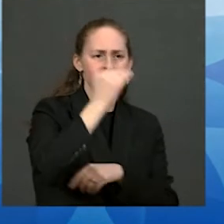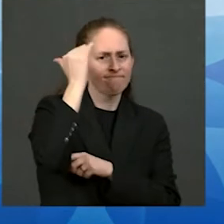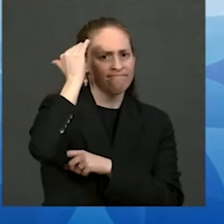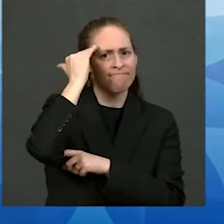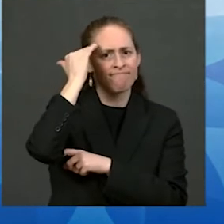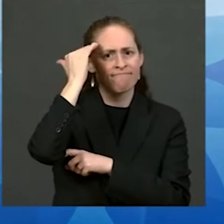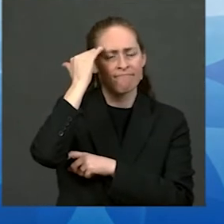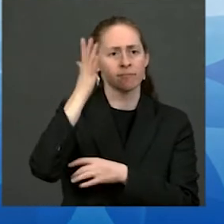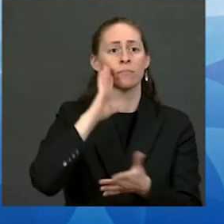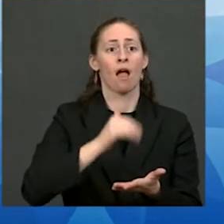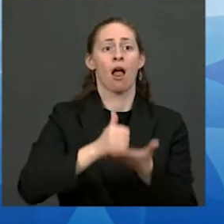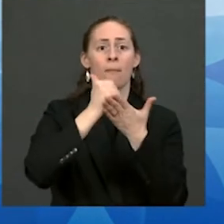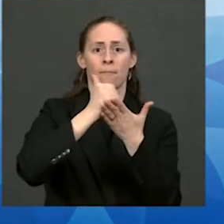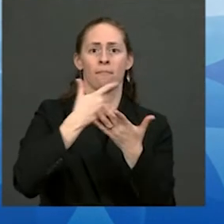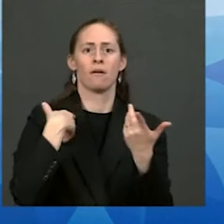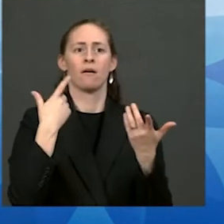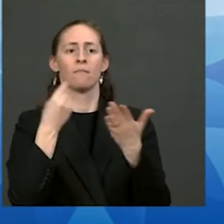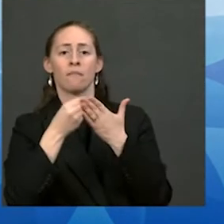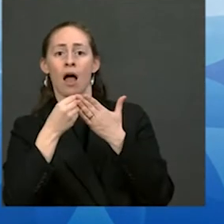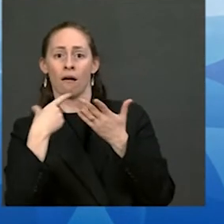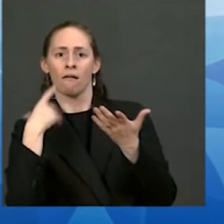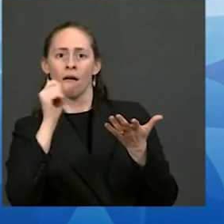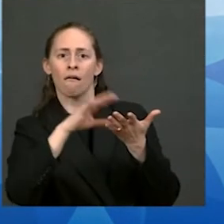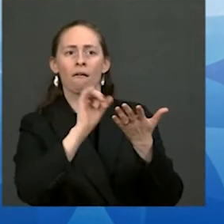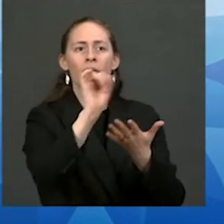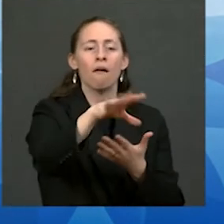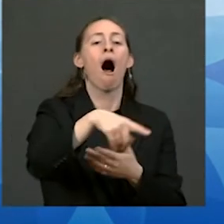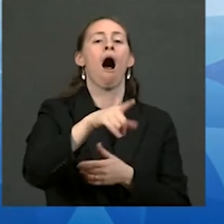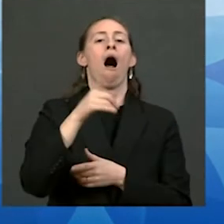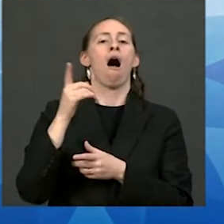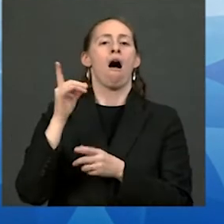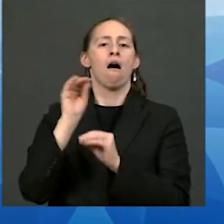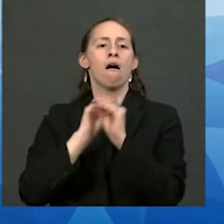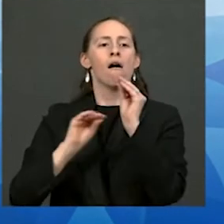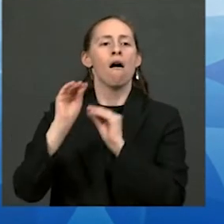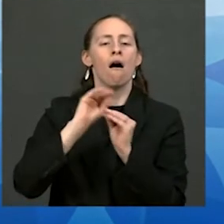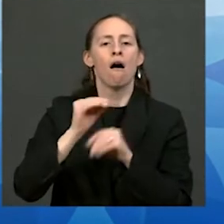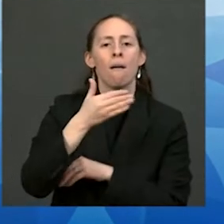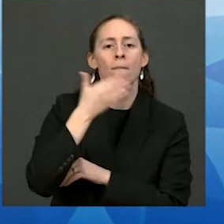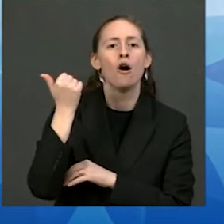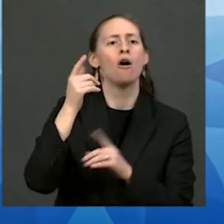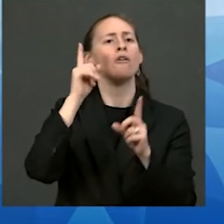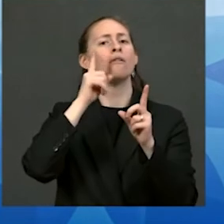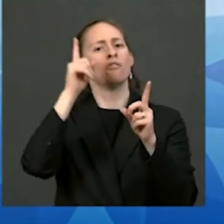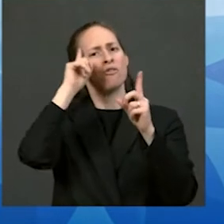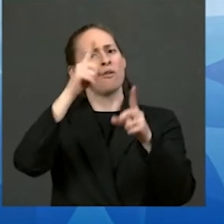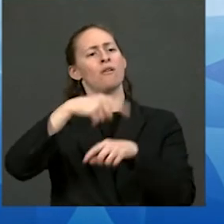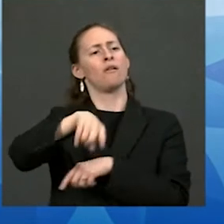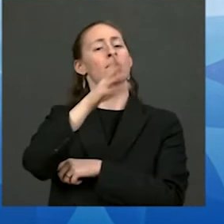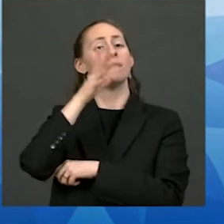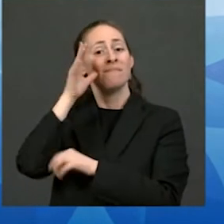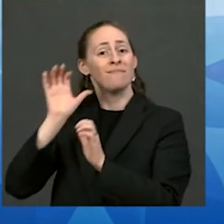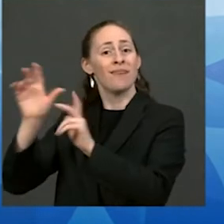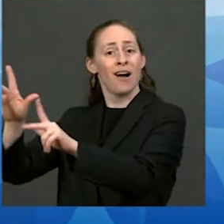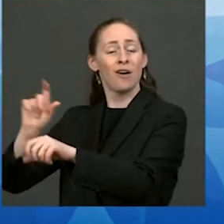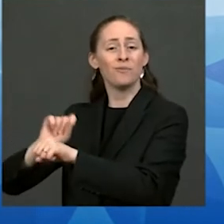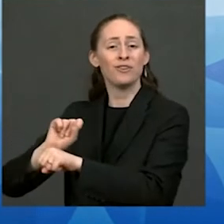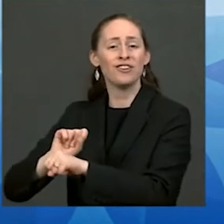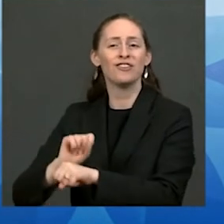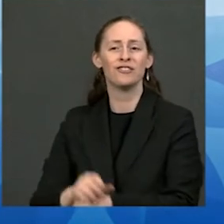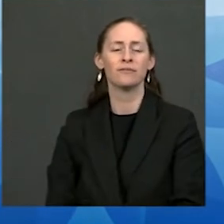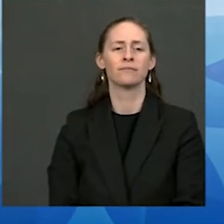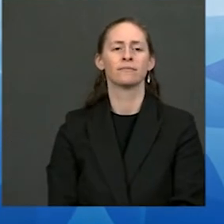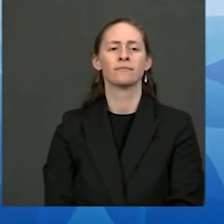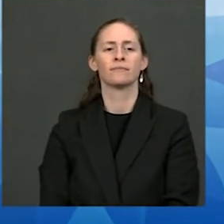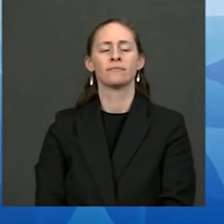child care helping moms and dads rejoin the workforce but also this bill of when it passes will allow every three and four year old in the